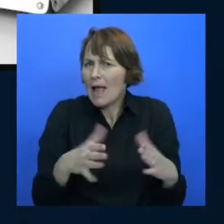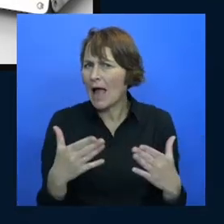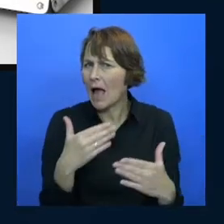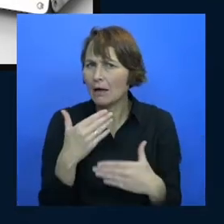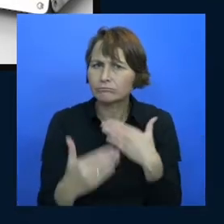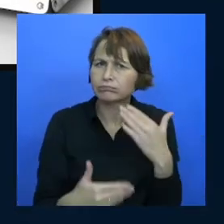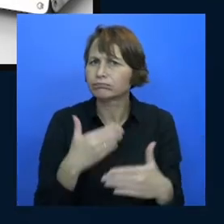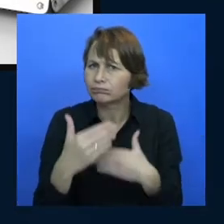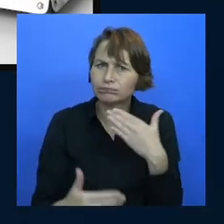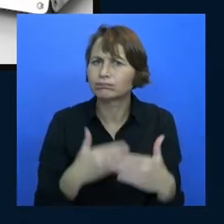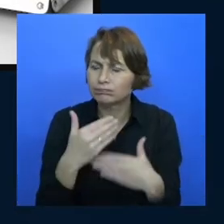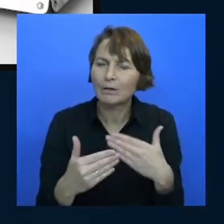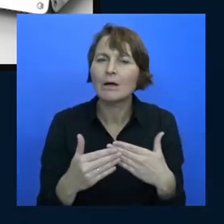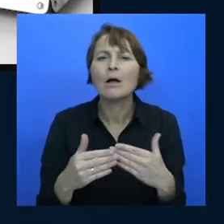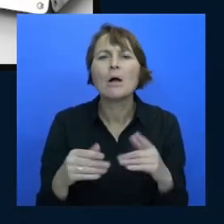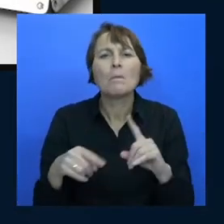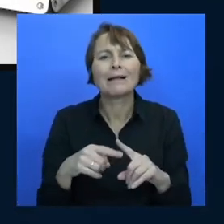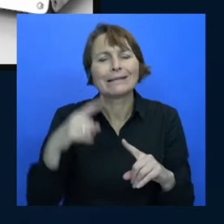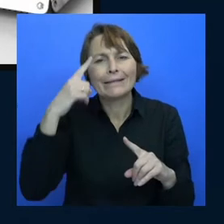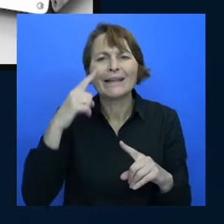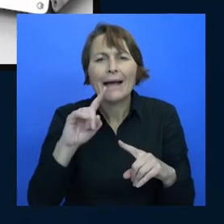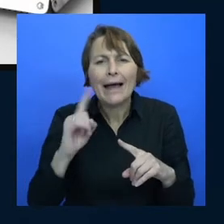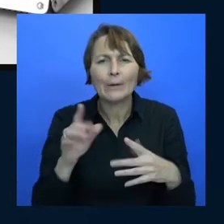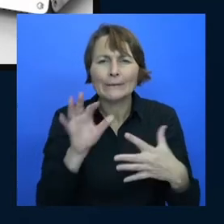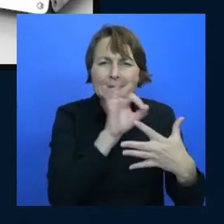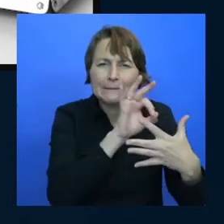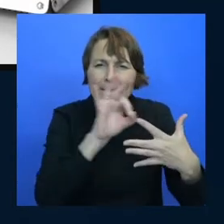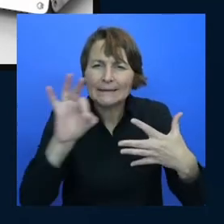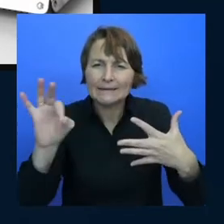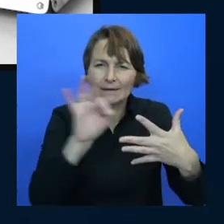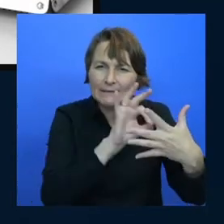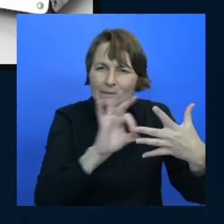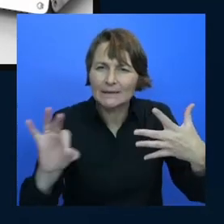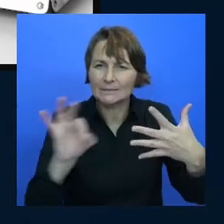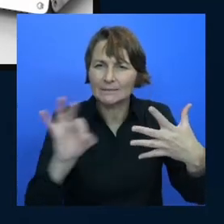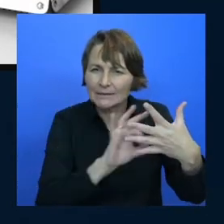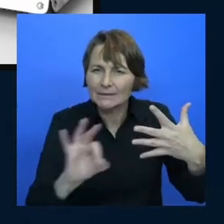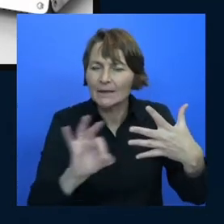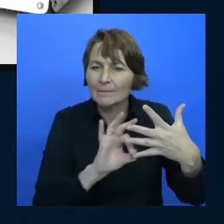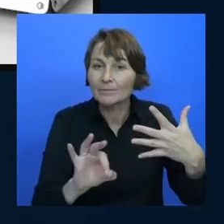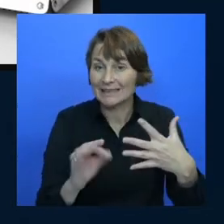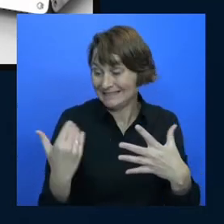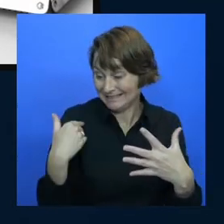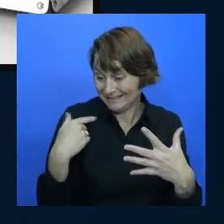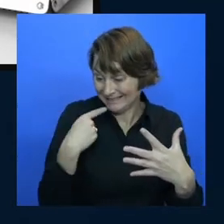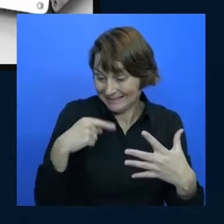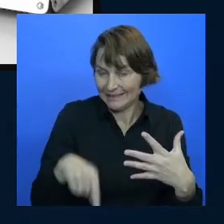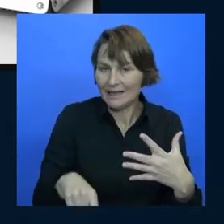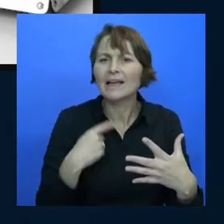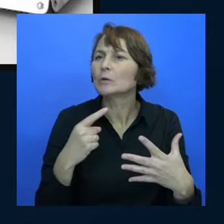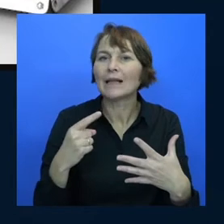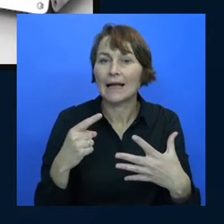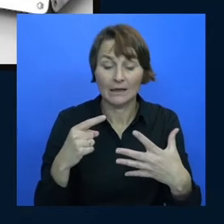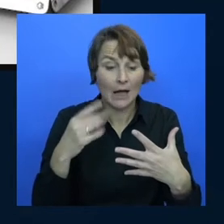specificity what you just described was you didn't give me enough detail to do what I needed to do and the